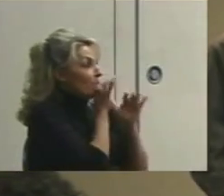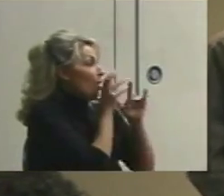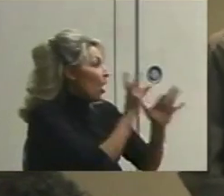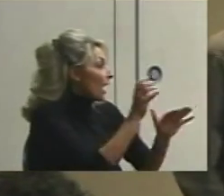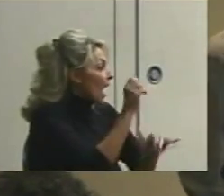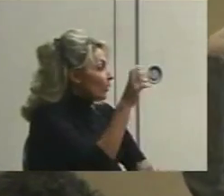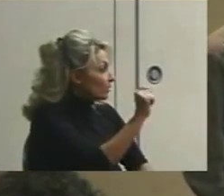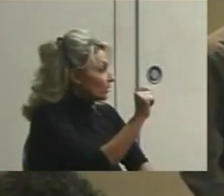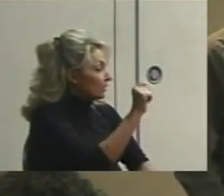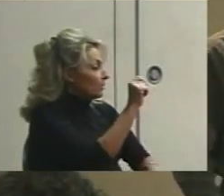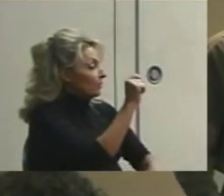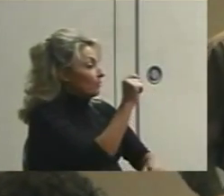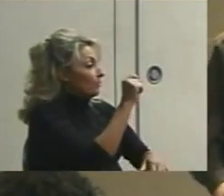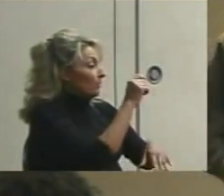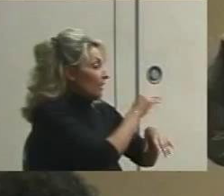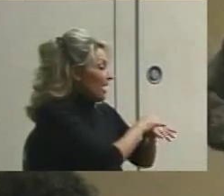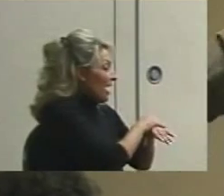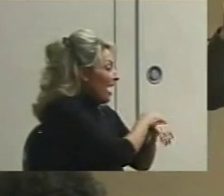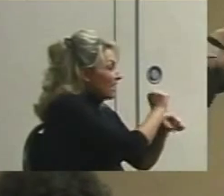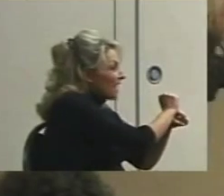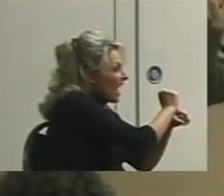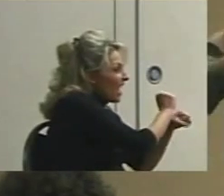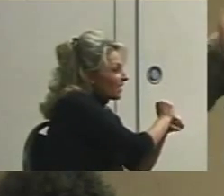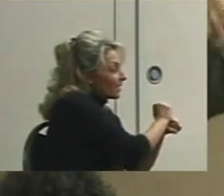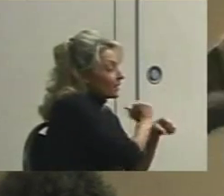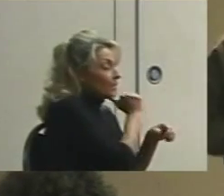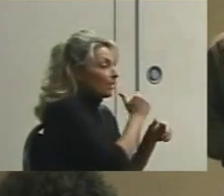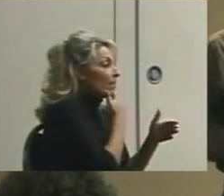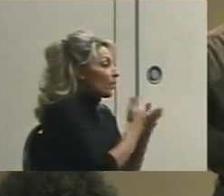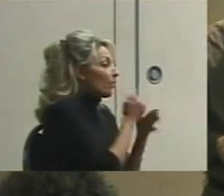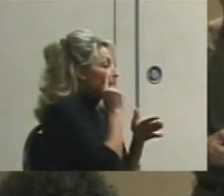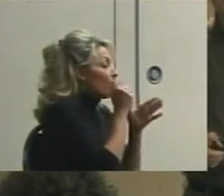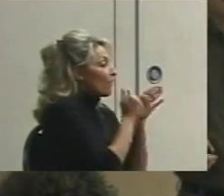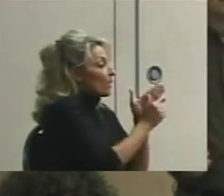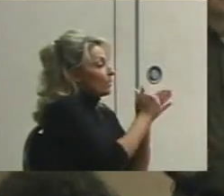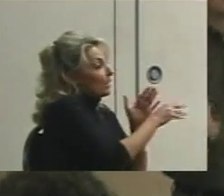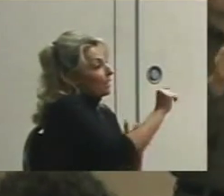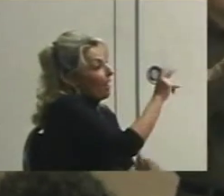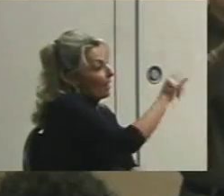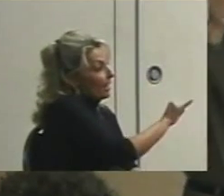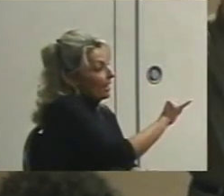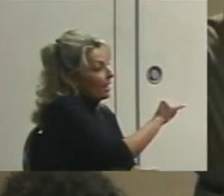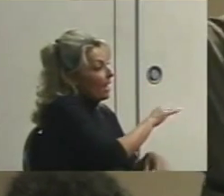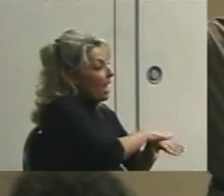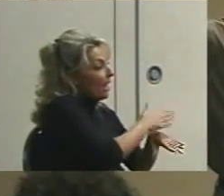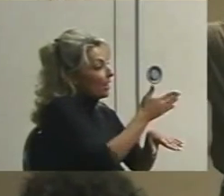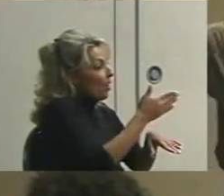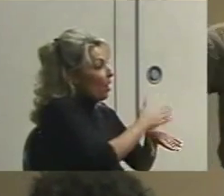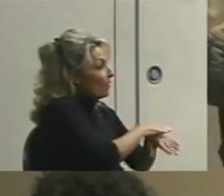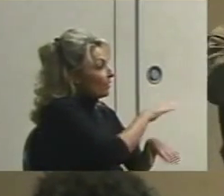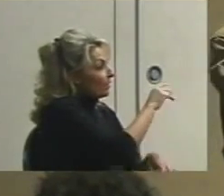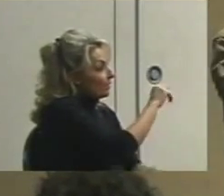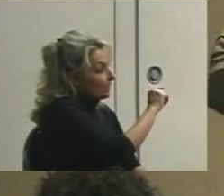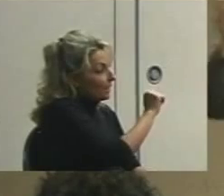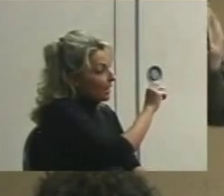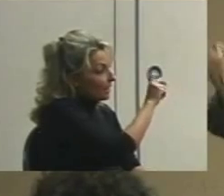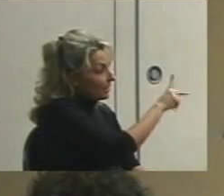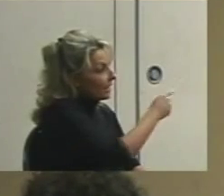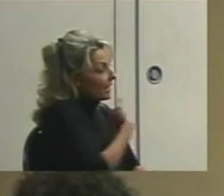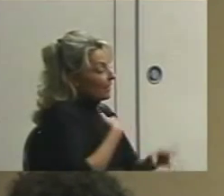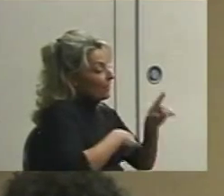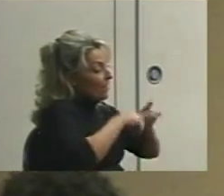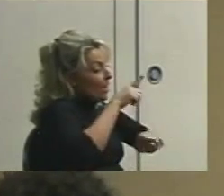On task, not good for frequency tallies. Because on and off task are things that have varying durations.